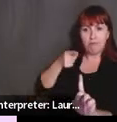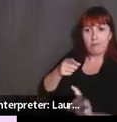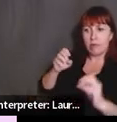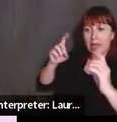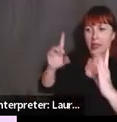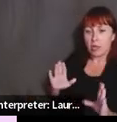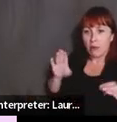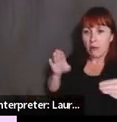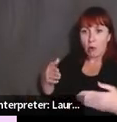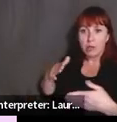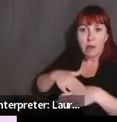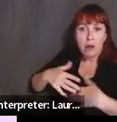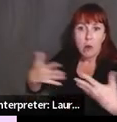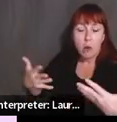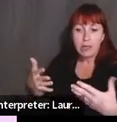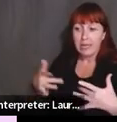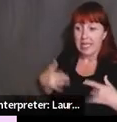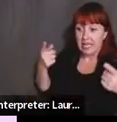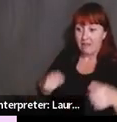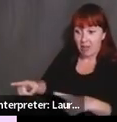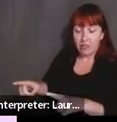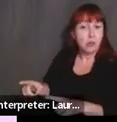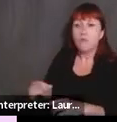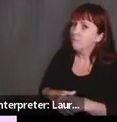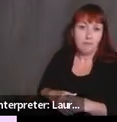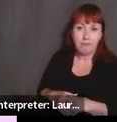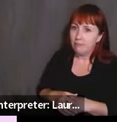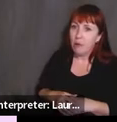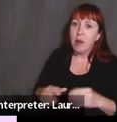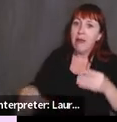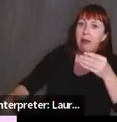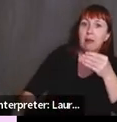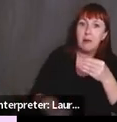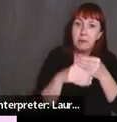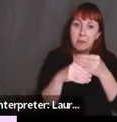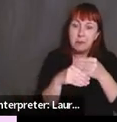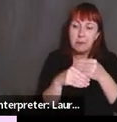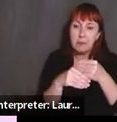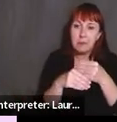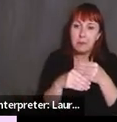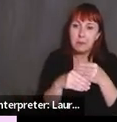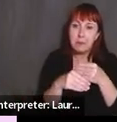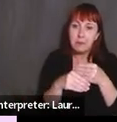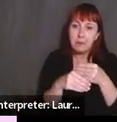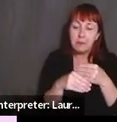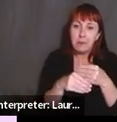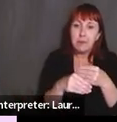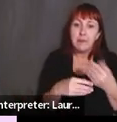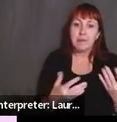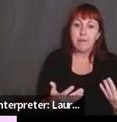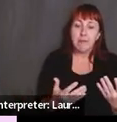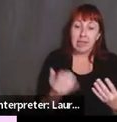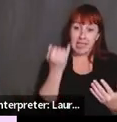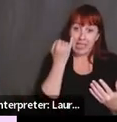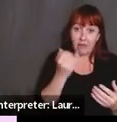concentrated on just the events that are happening now, but also, um, making sure, especially if we're going to